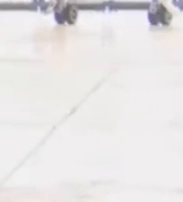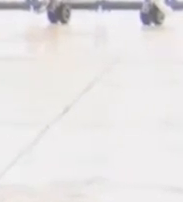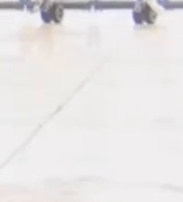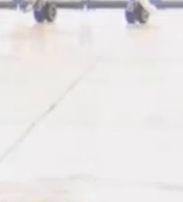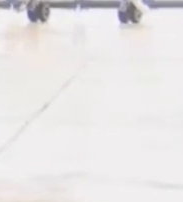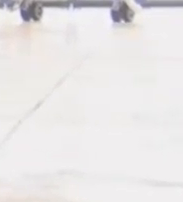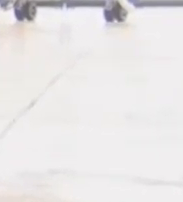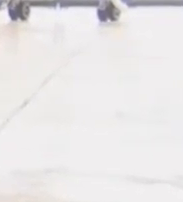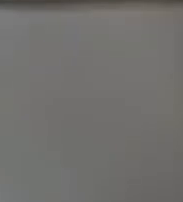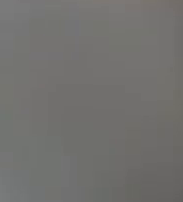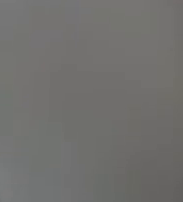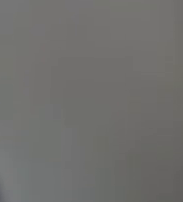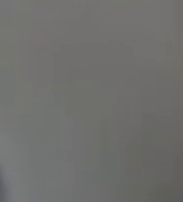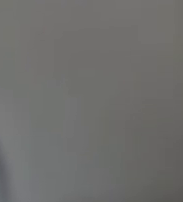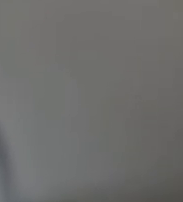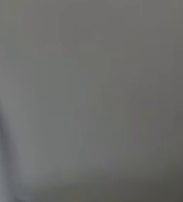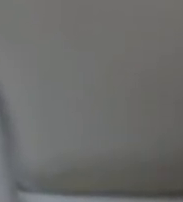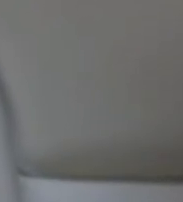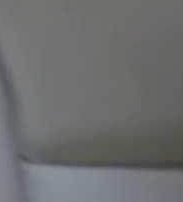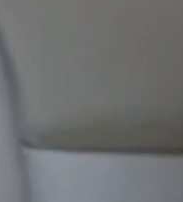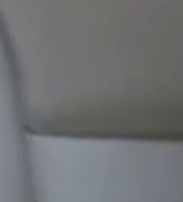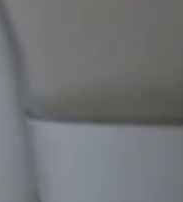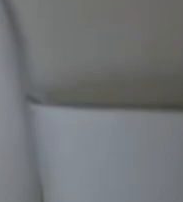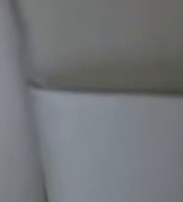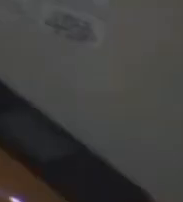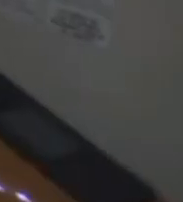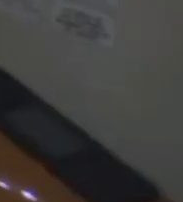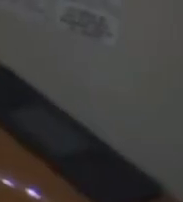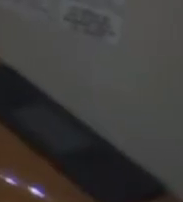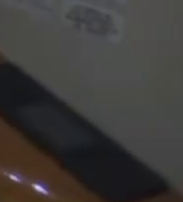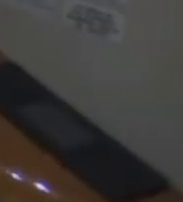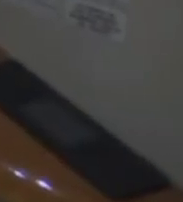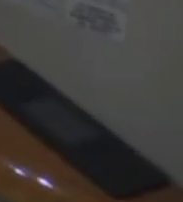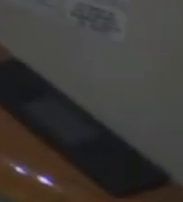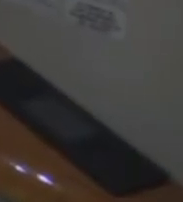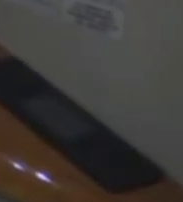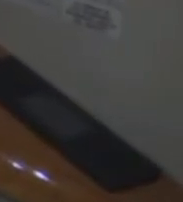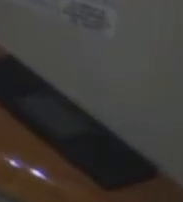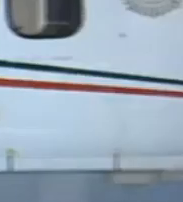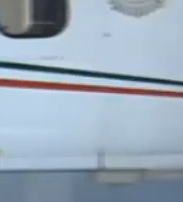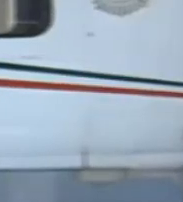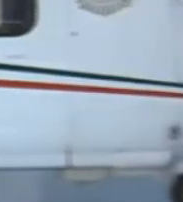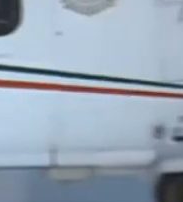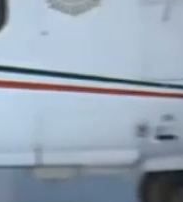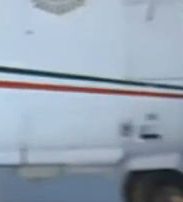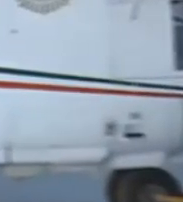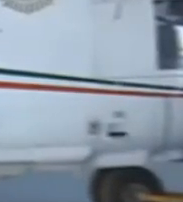Wow. B300. Hawker.